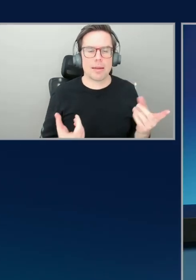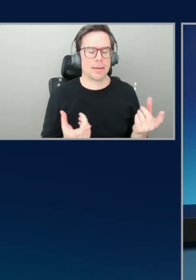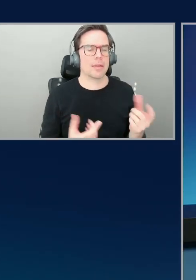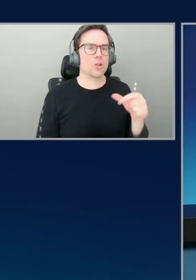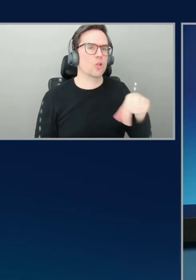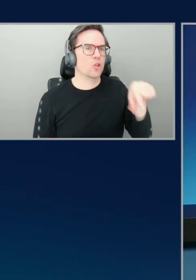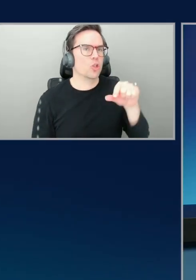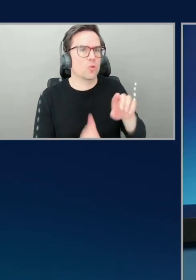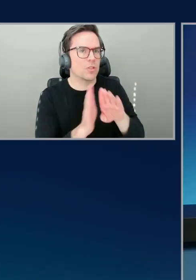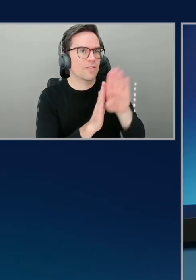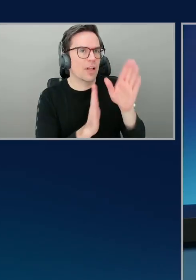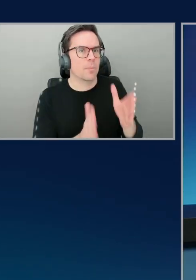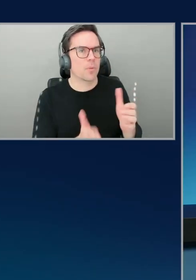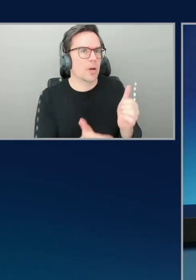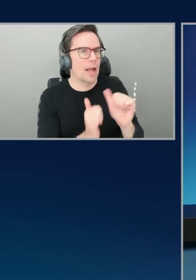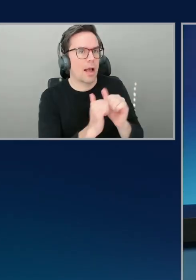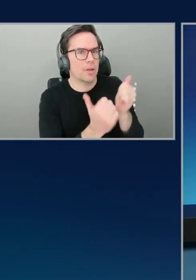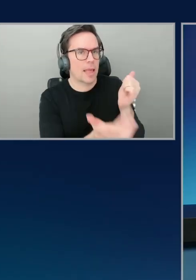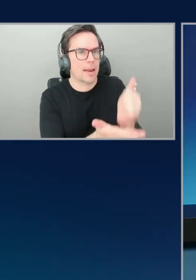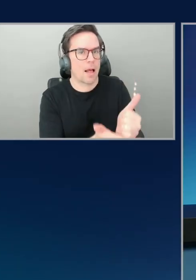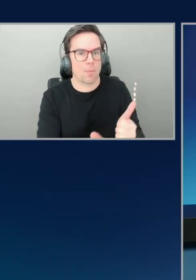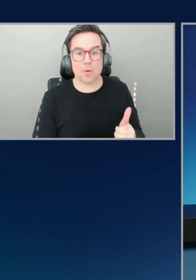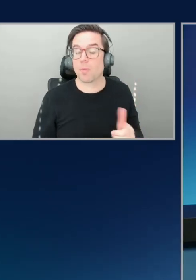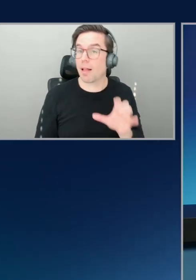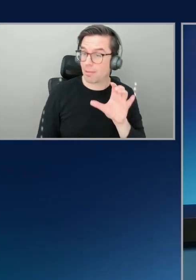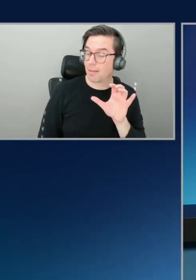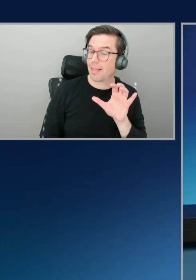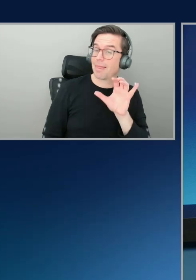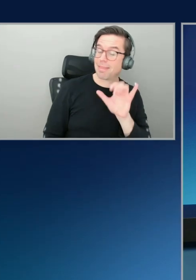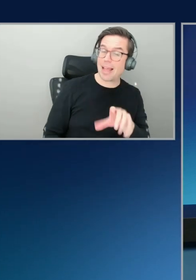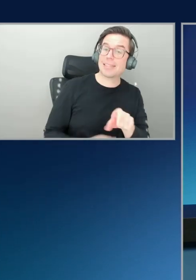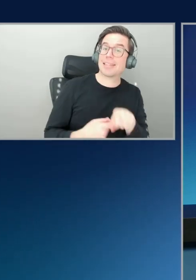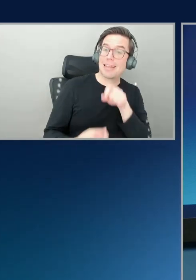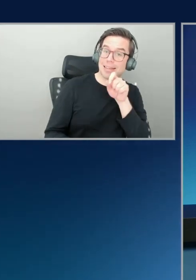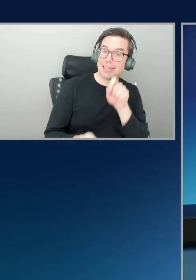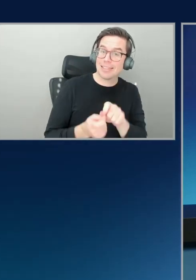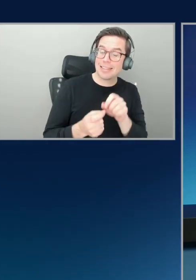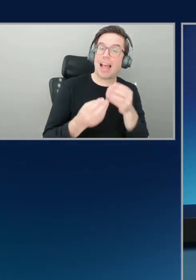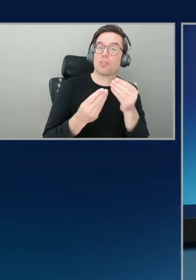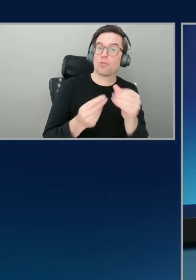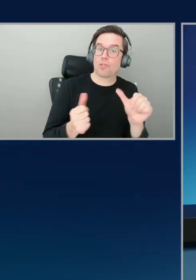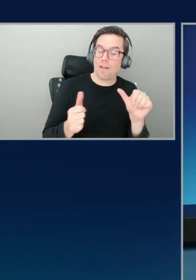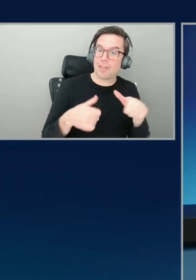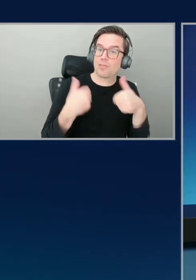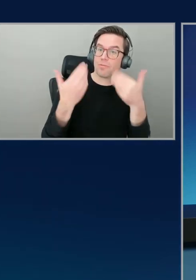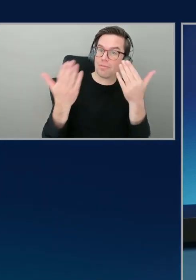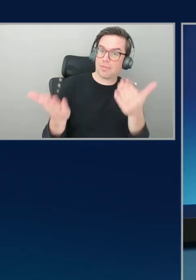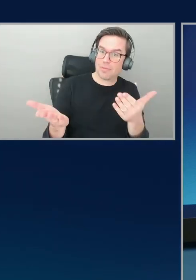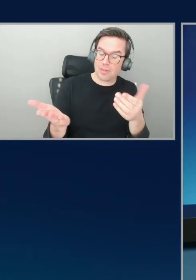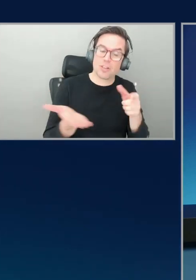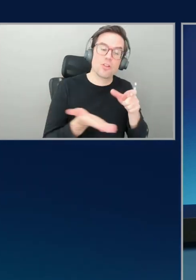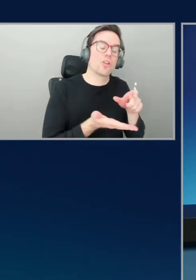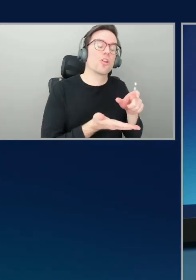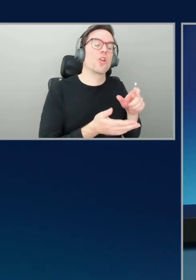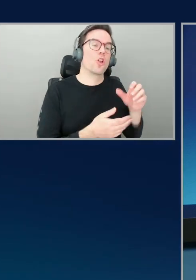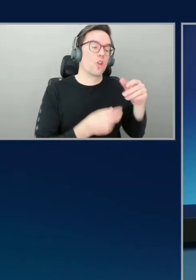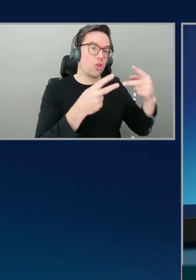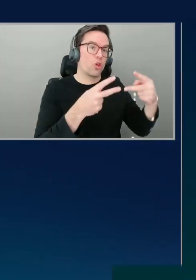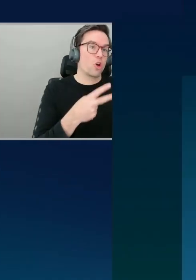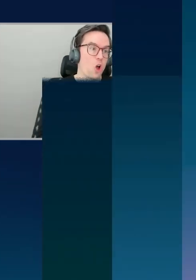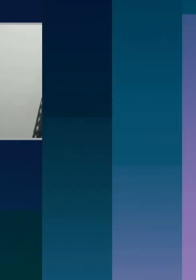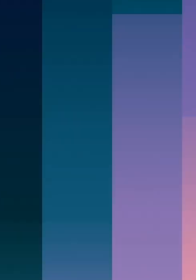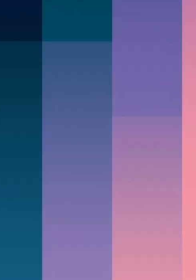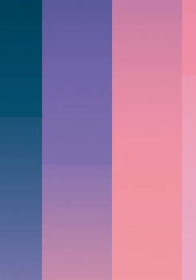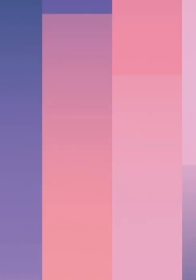that's a perfect leading cause that's exactly the fix that is recommending here. Right. Is essentially the rewritten code is externalizing this secret and moving it into an environment